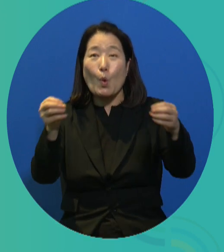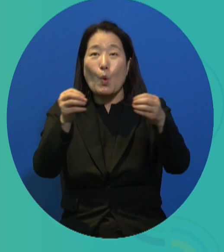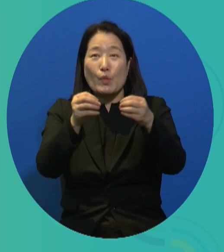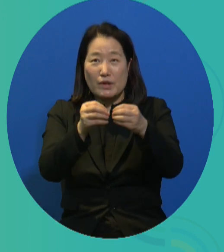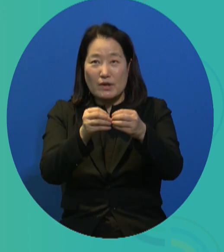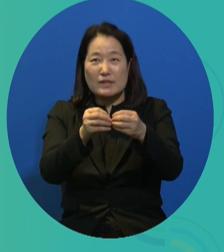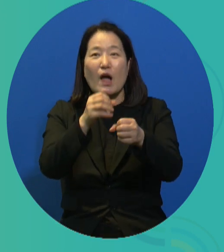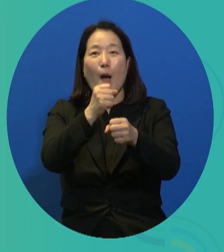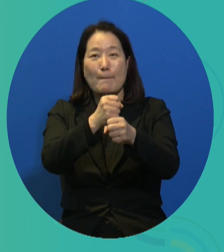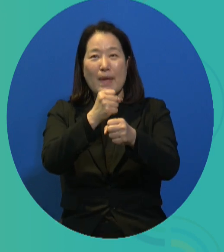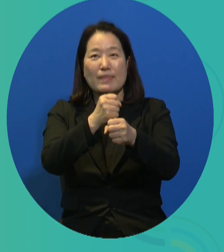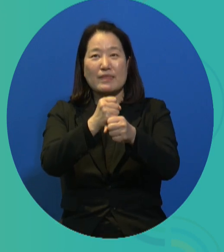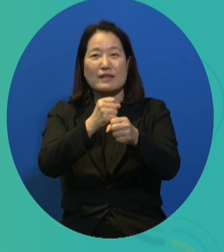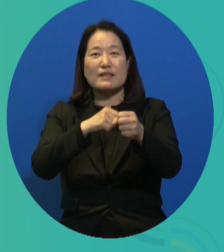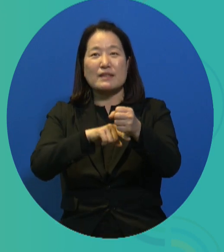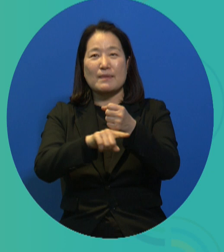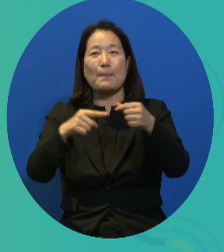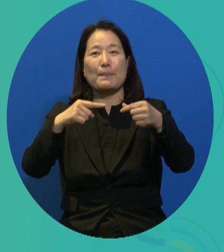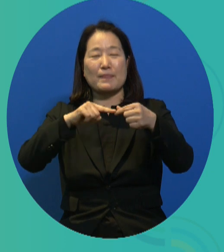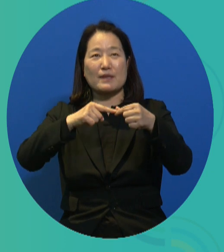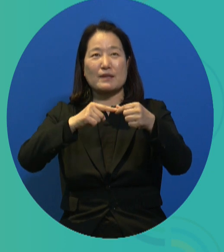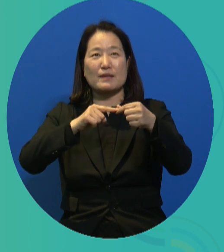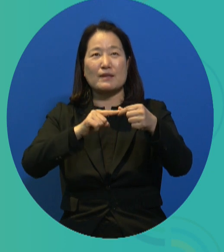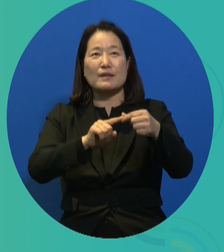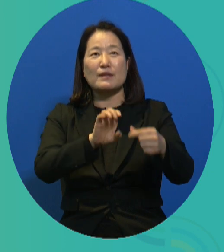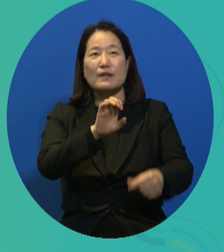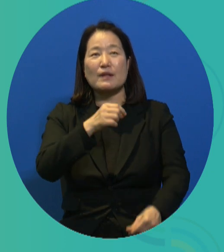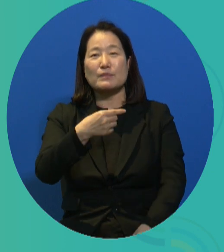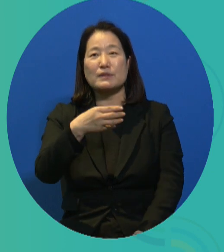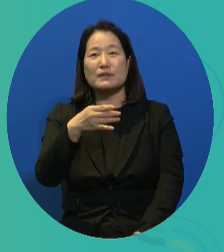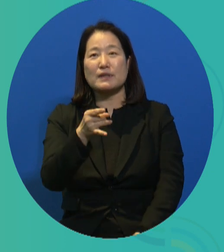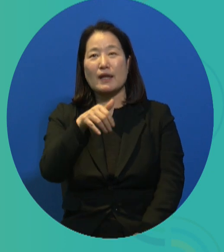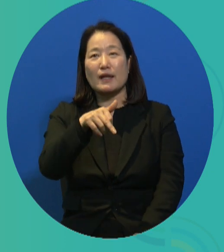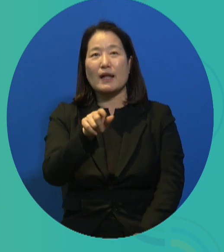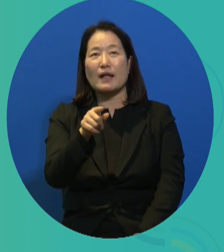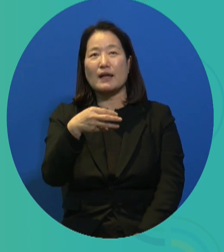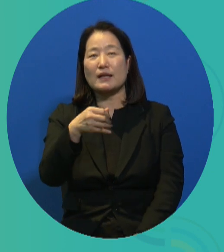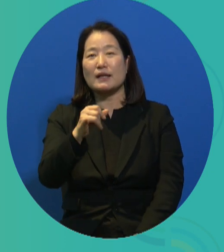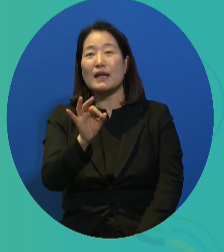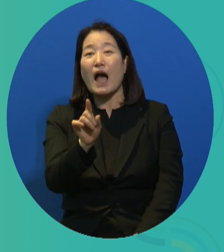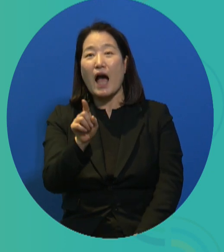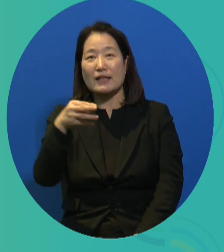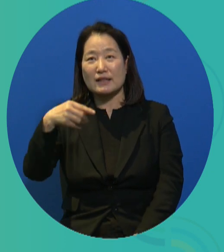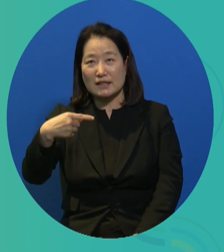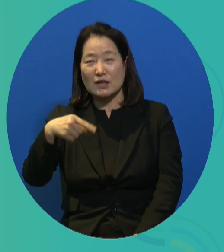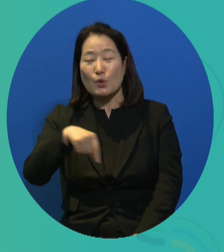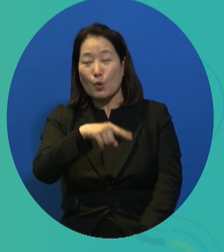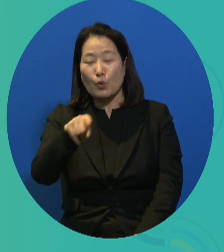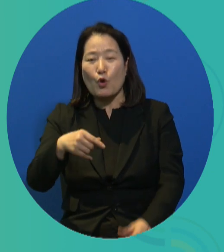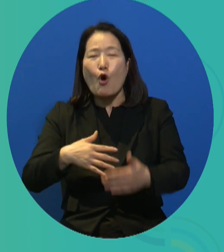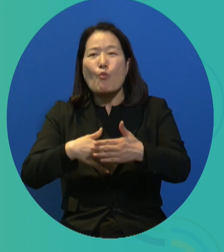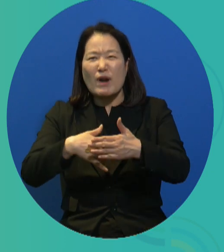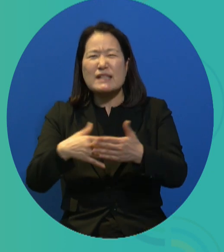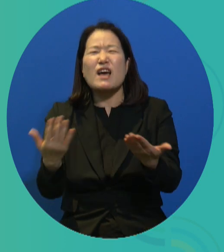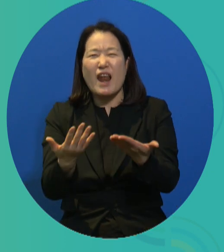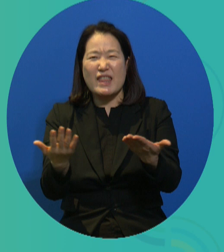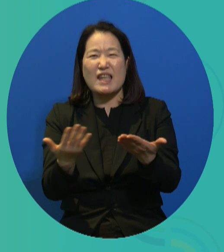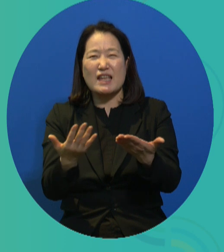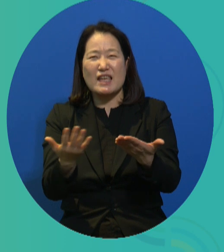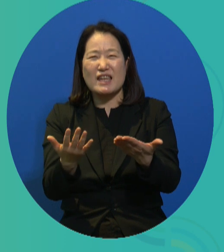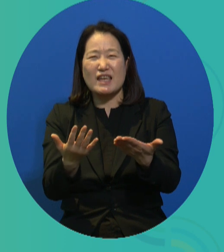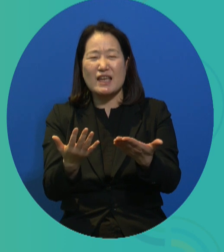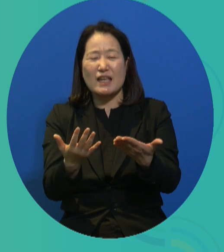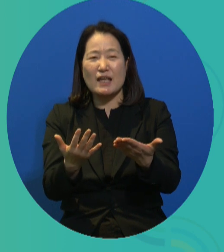stands for those people in the working class. The precariat is a amalgamation of precarious and